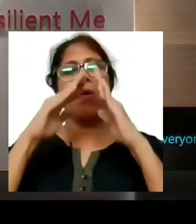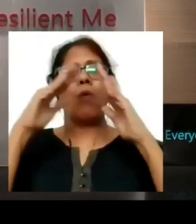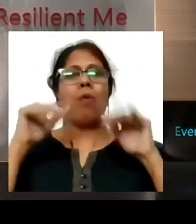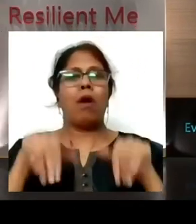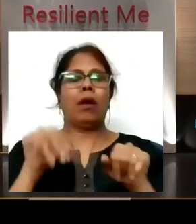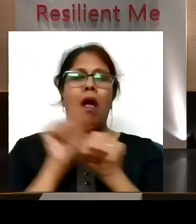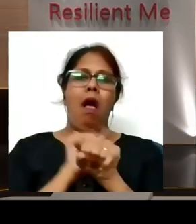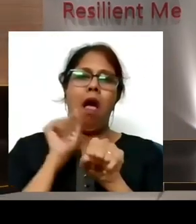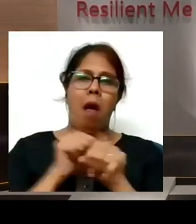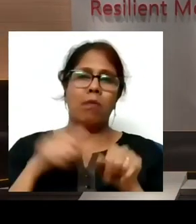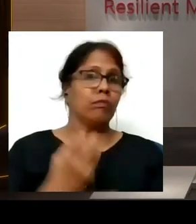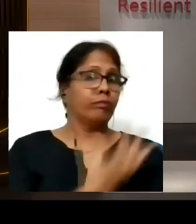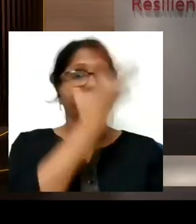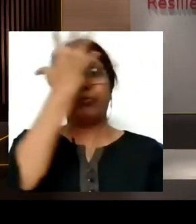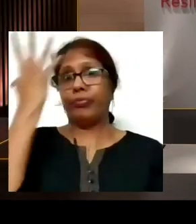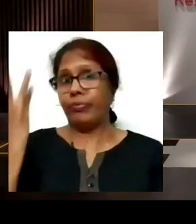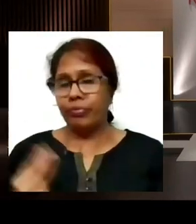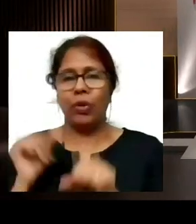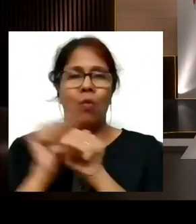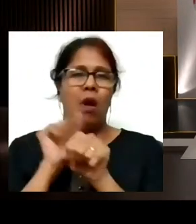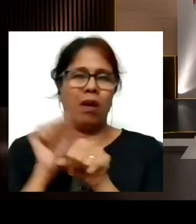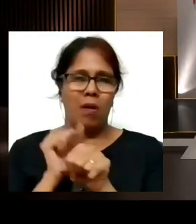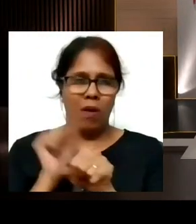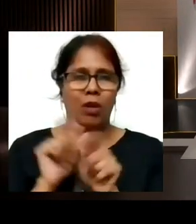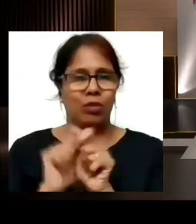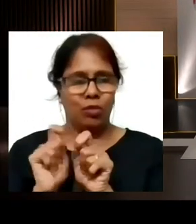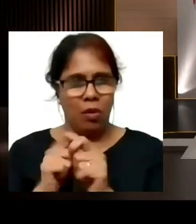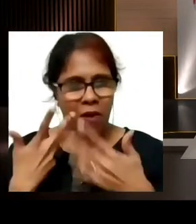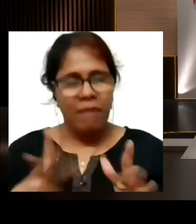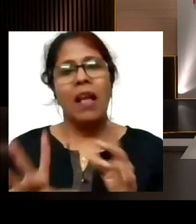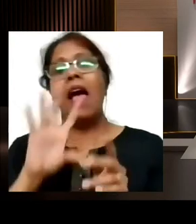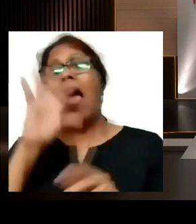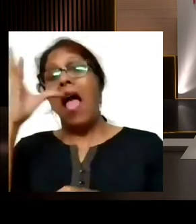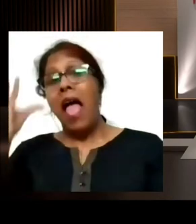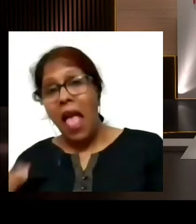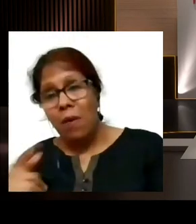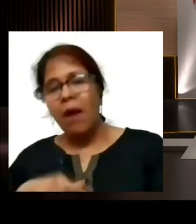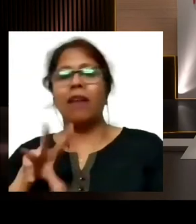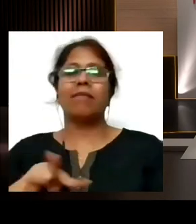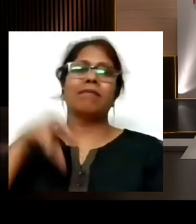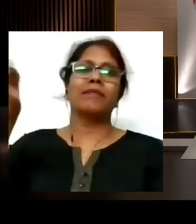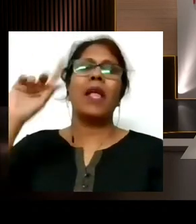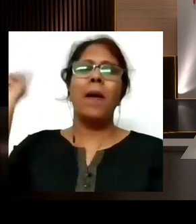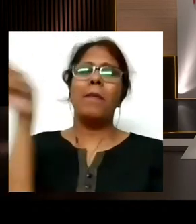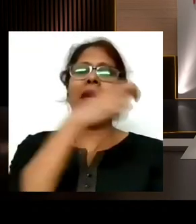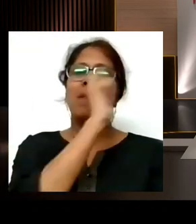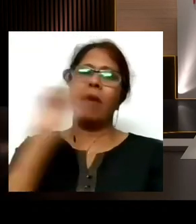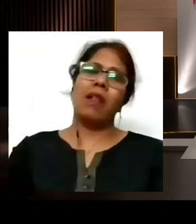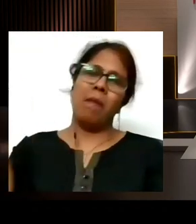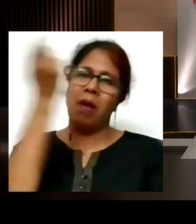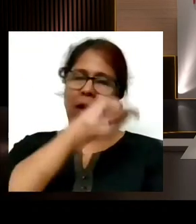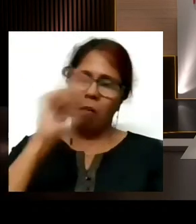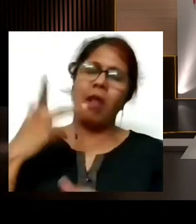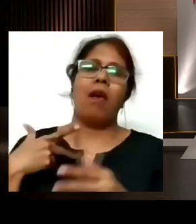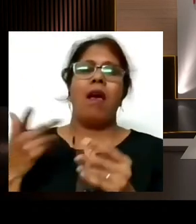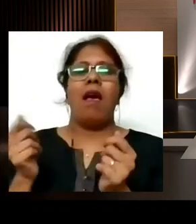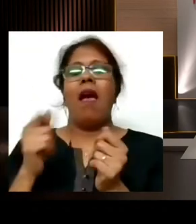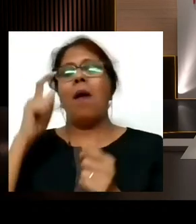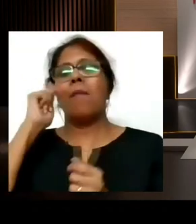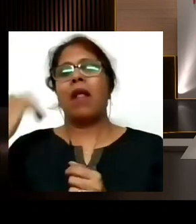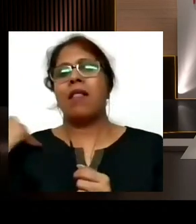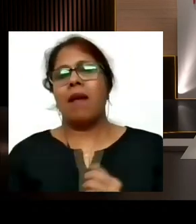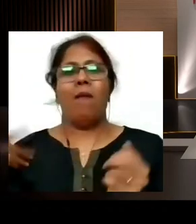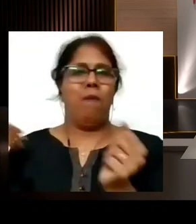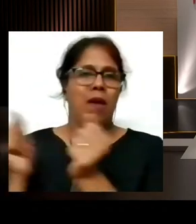from morning to evening. In the evening, I would go out for badminton training with my brother. Badminton was a